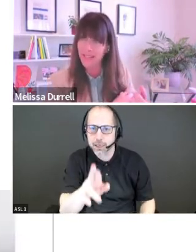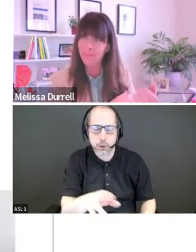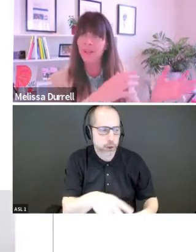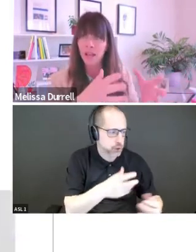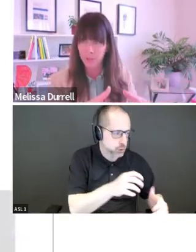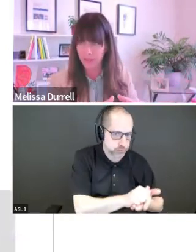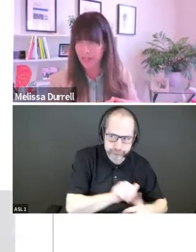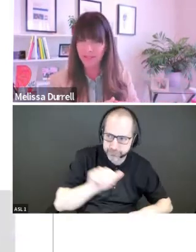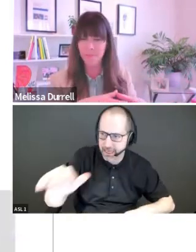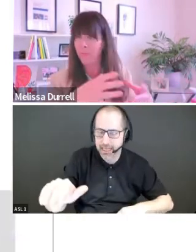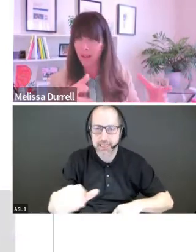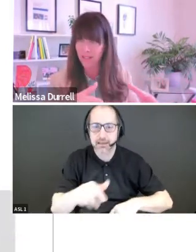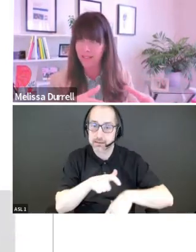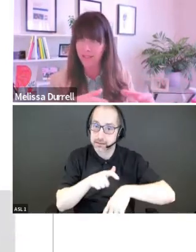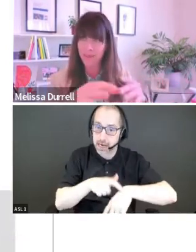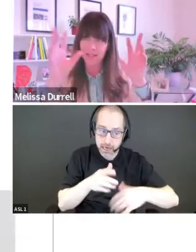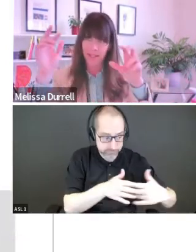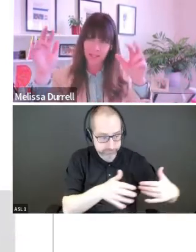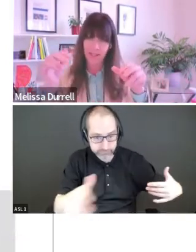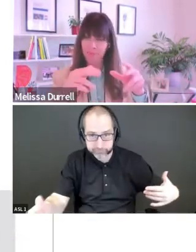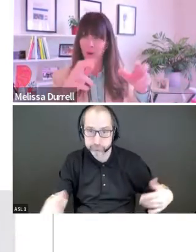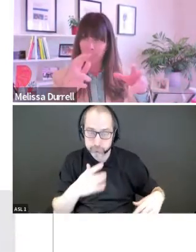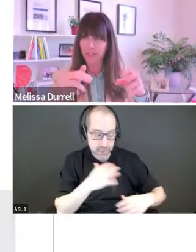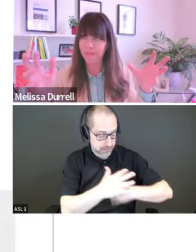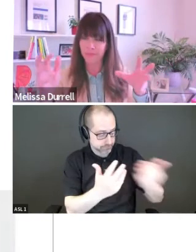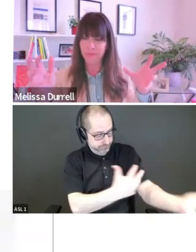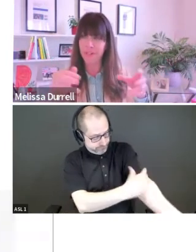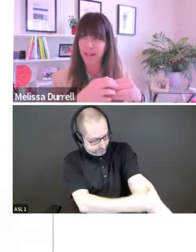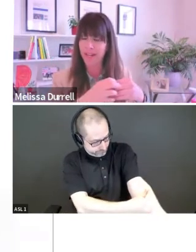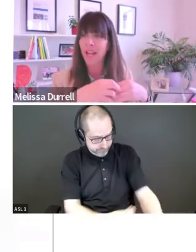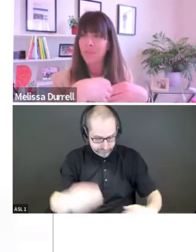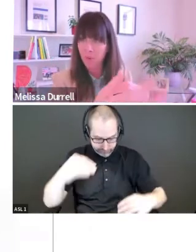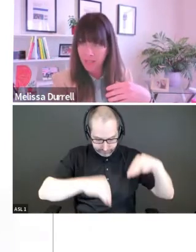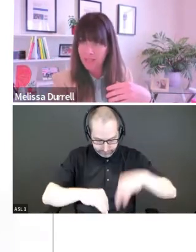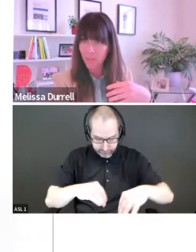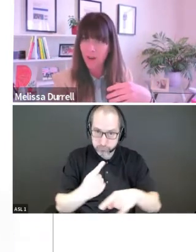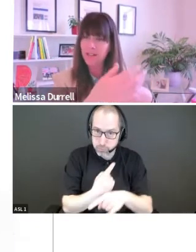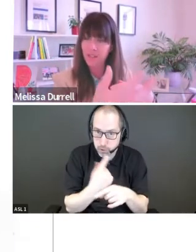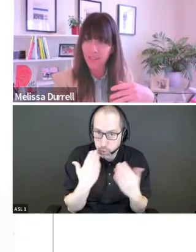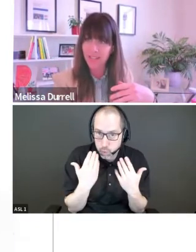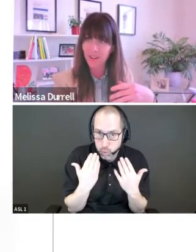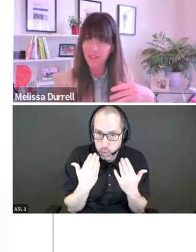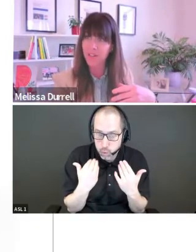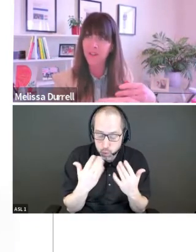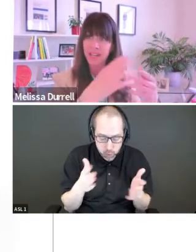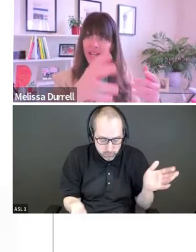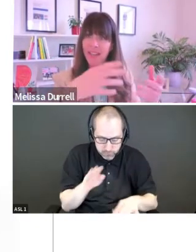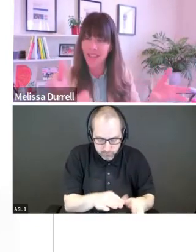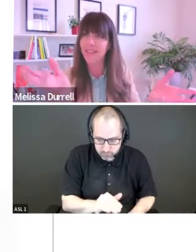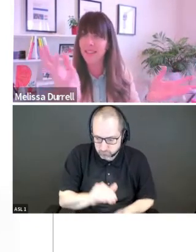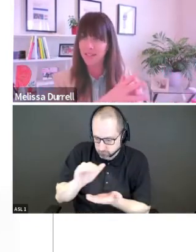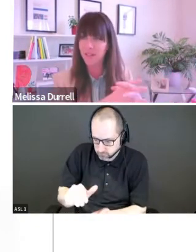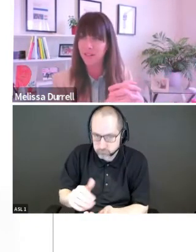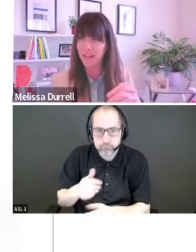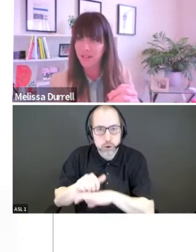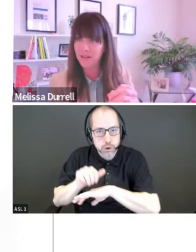to take the blood sample, put it in the box that needs to be properly refrigerated, brought somewhere so that that doctor can read